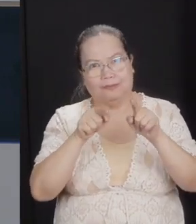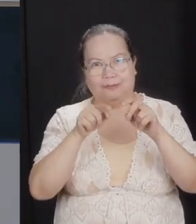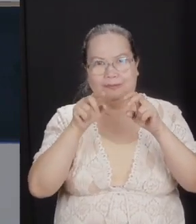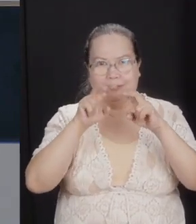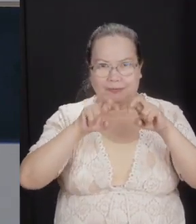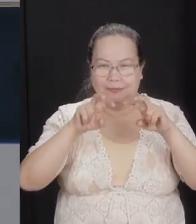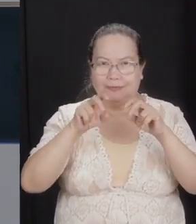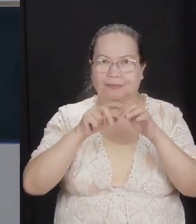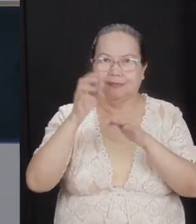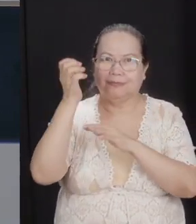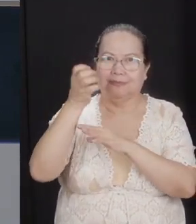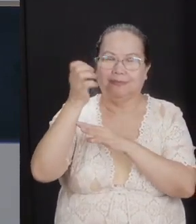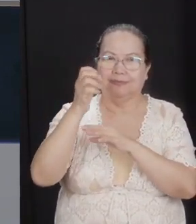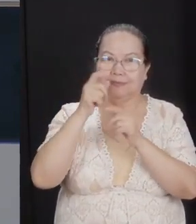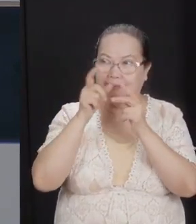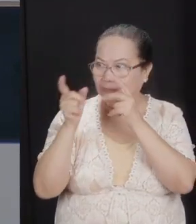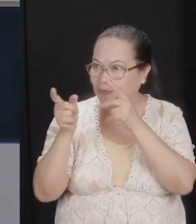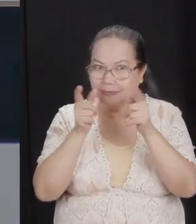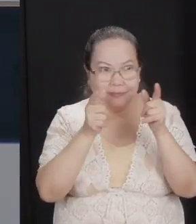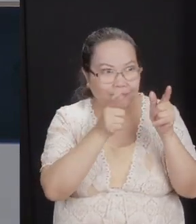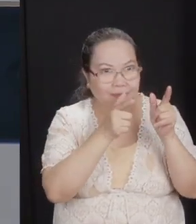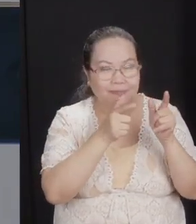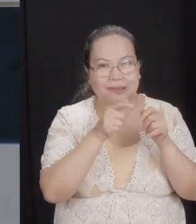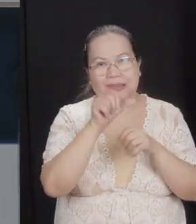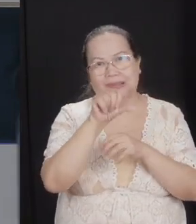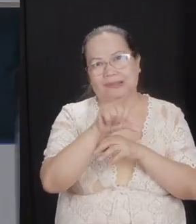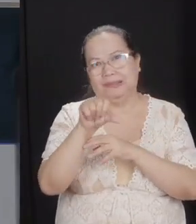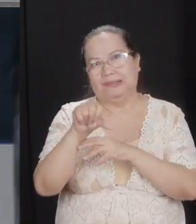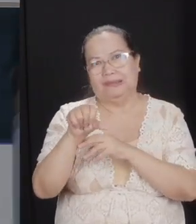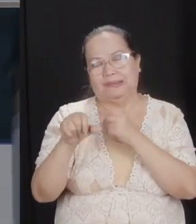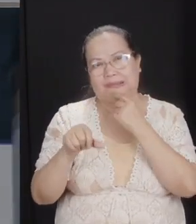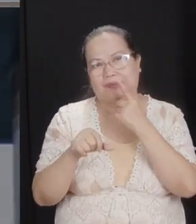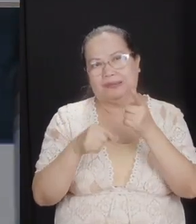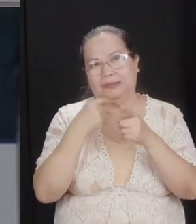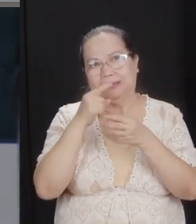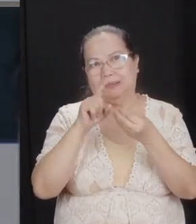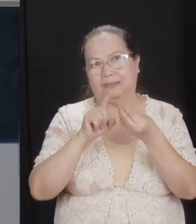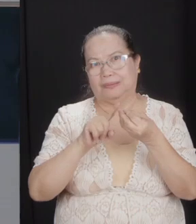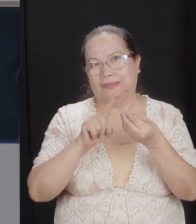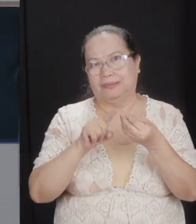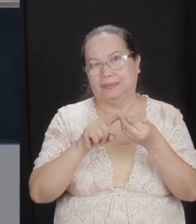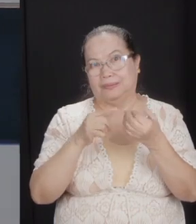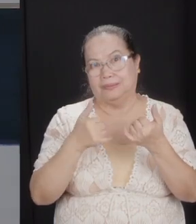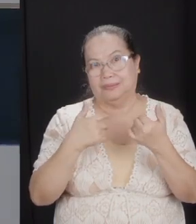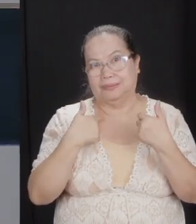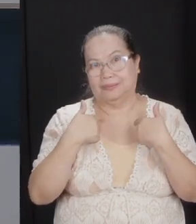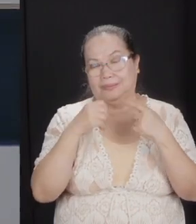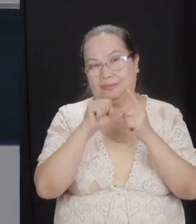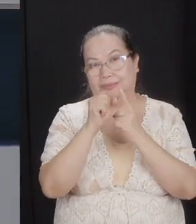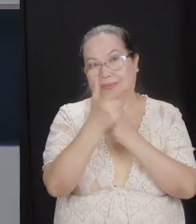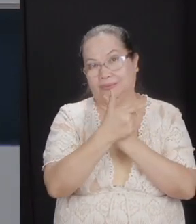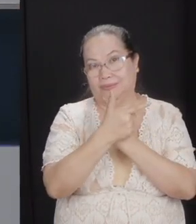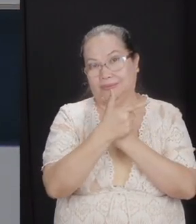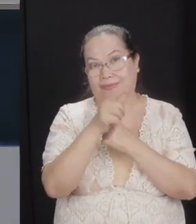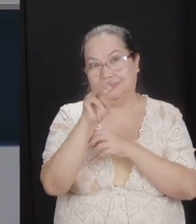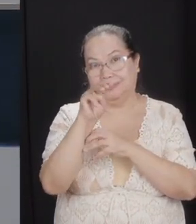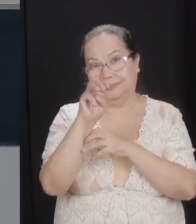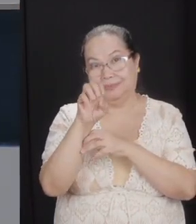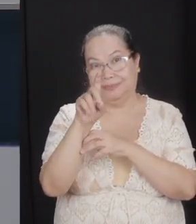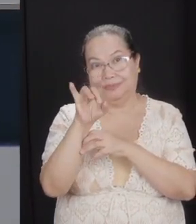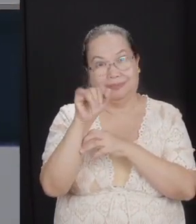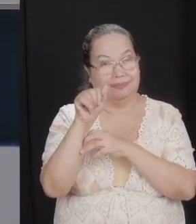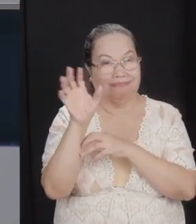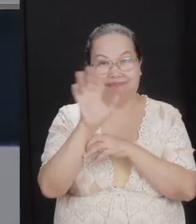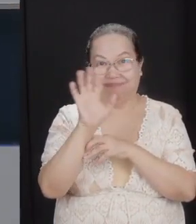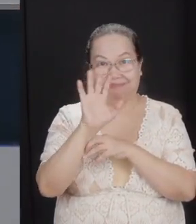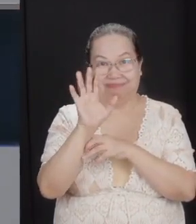evangelizing, let them look at each other's flaws and tell people about it. And now you have social media, no? You don't